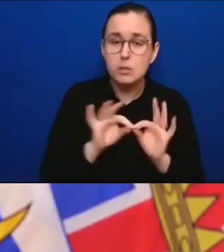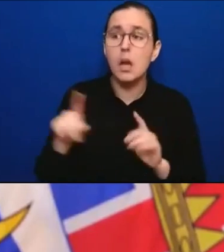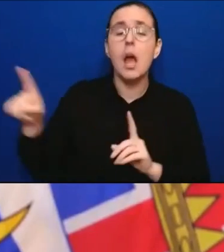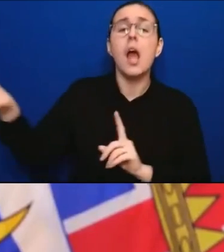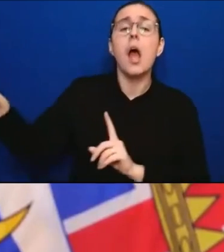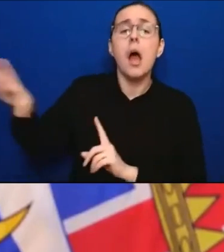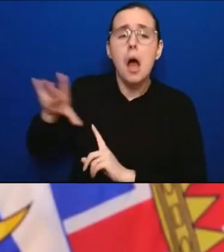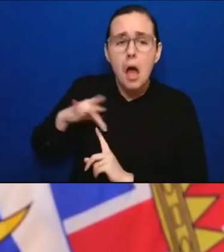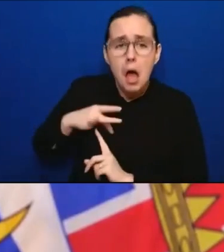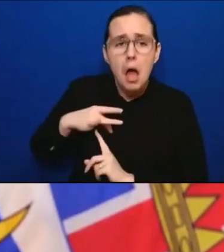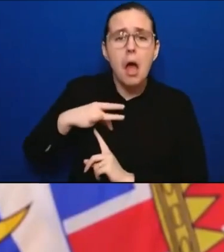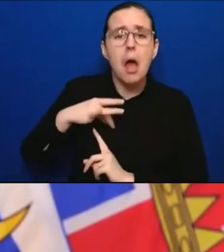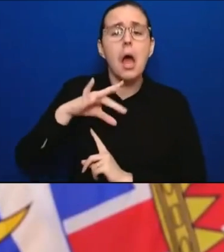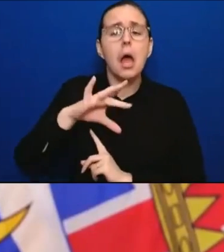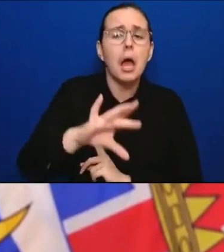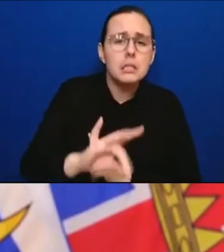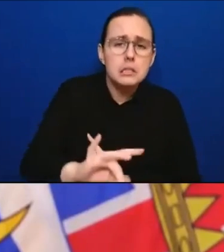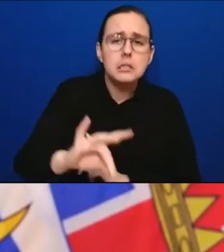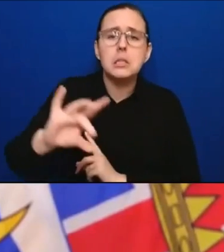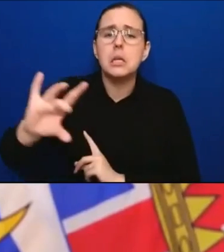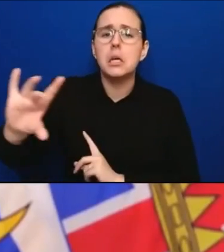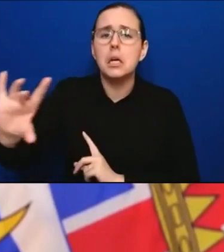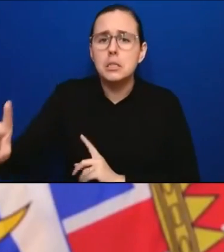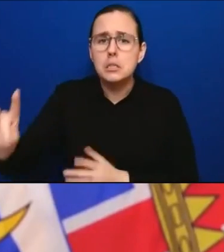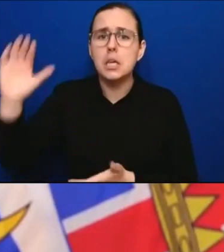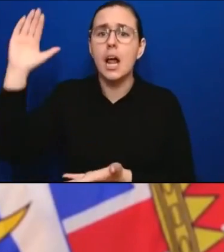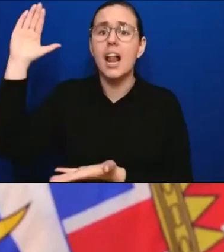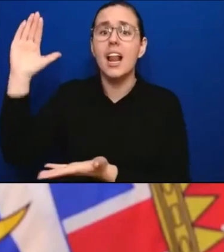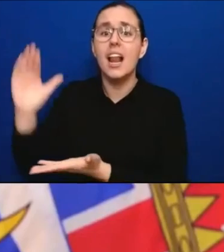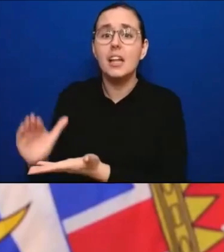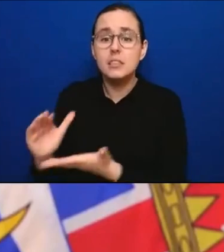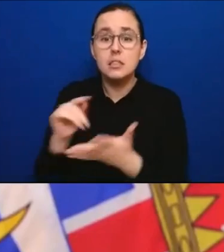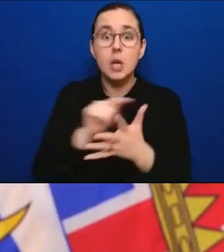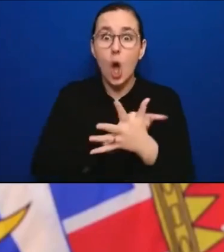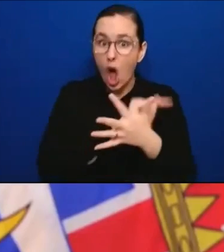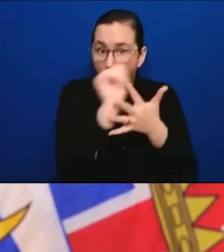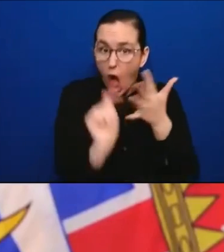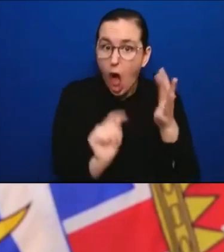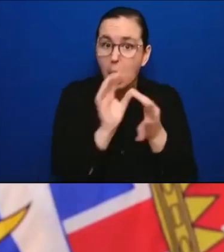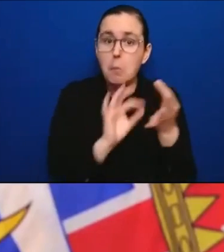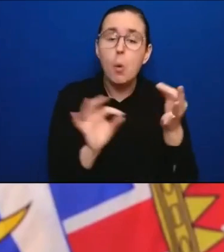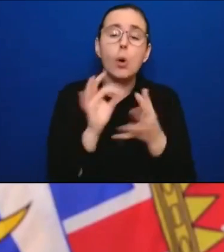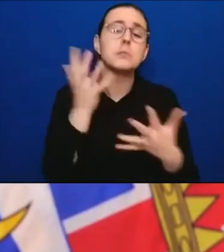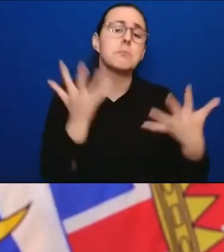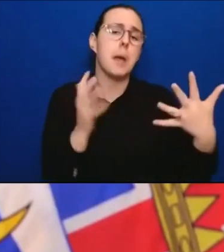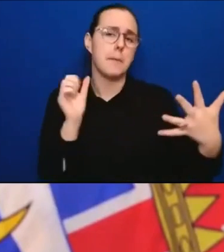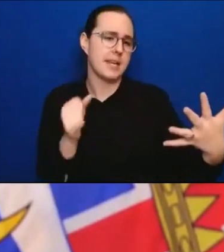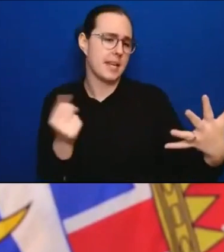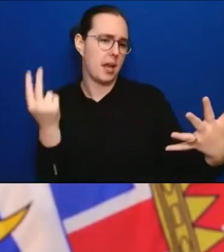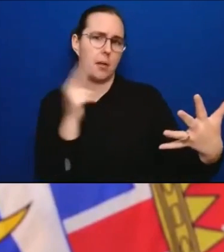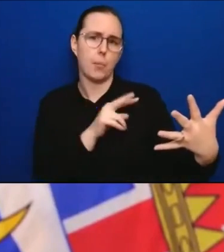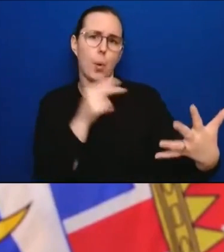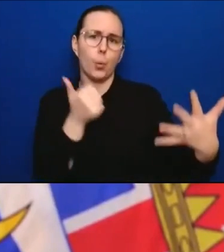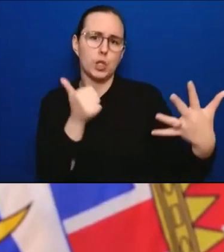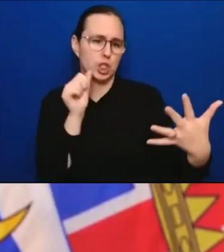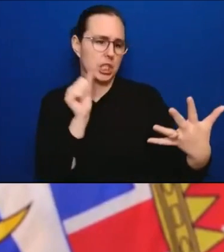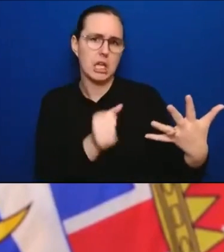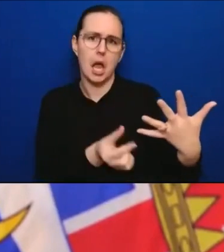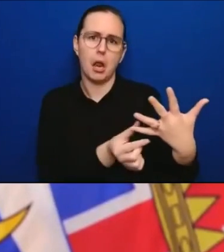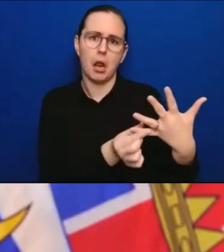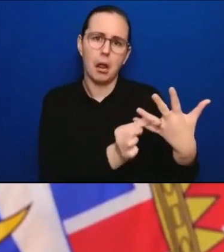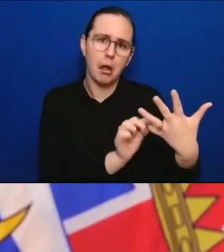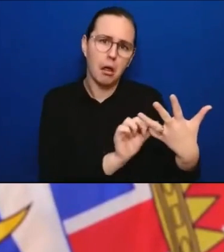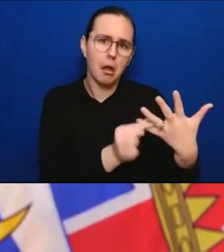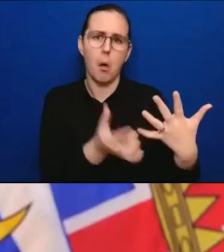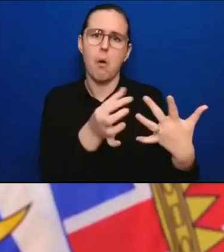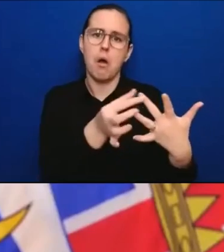single one of those layers. So we will be looking at mask wearing and where we can switch to it being that recommendation for